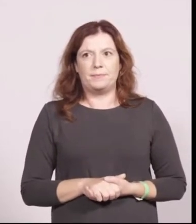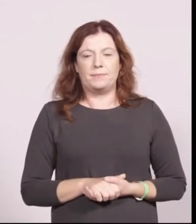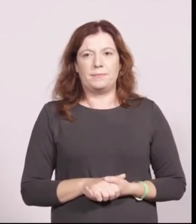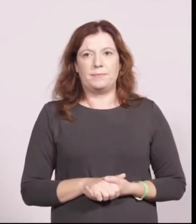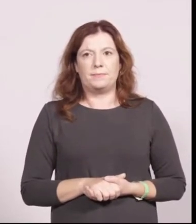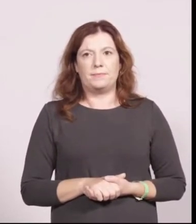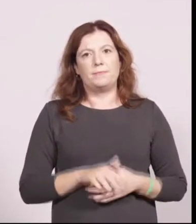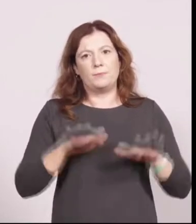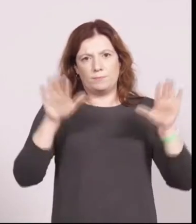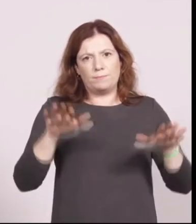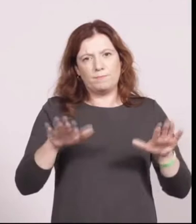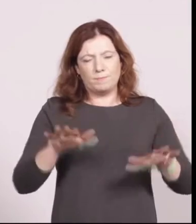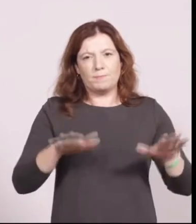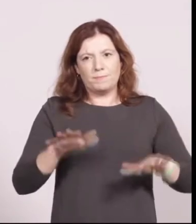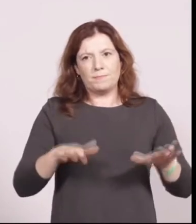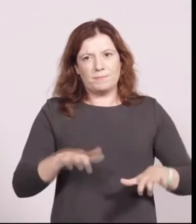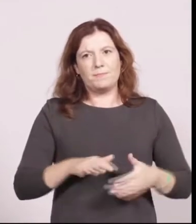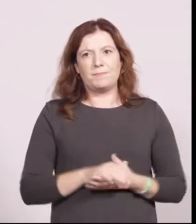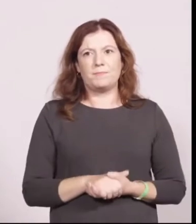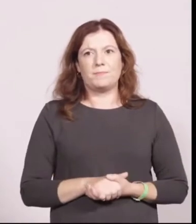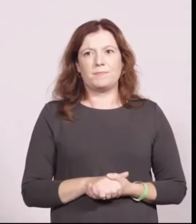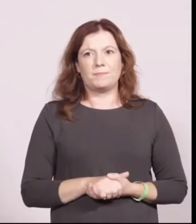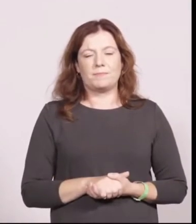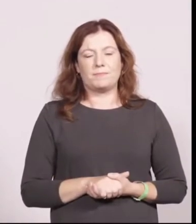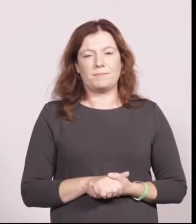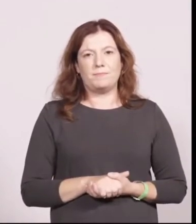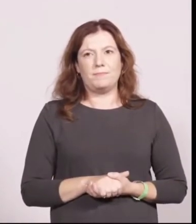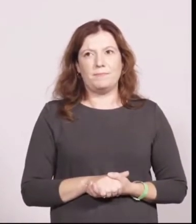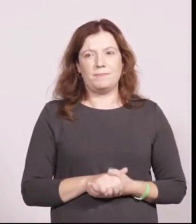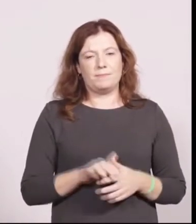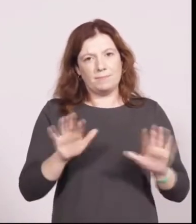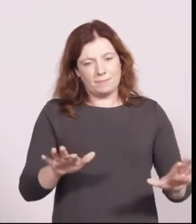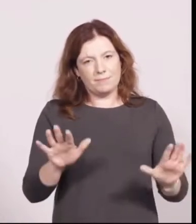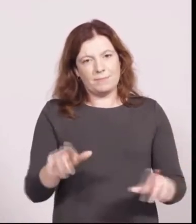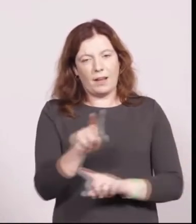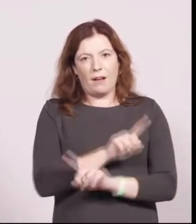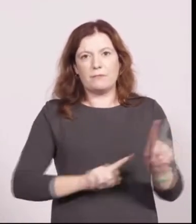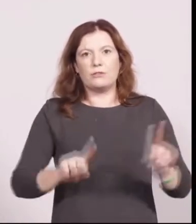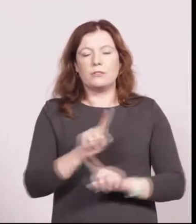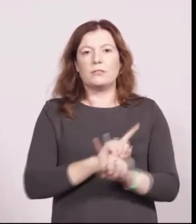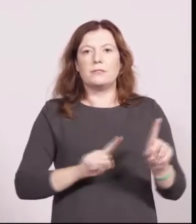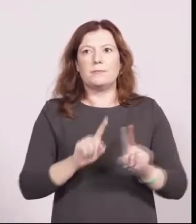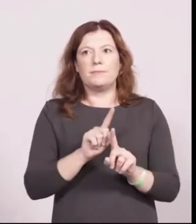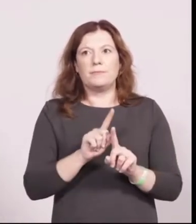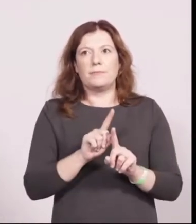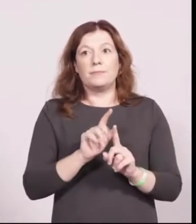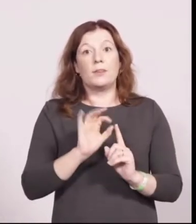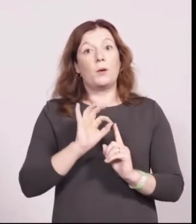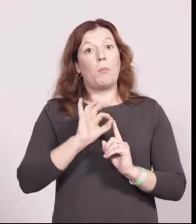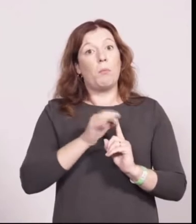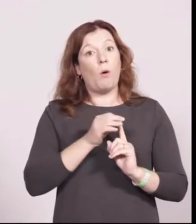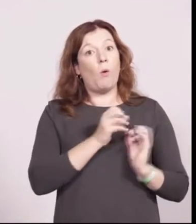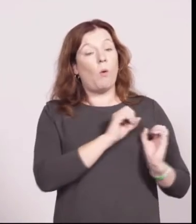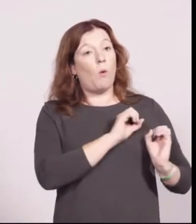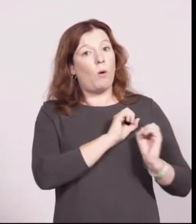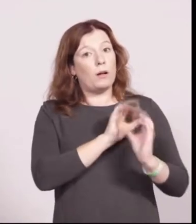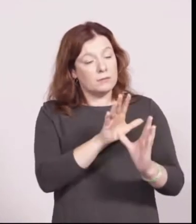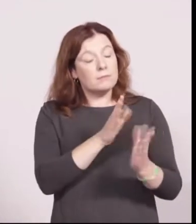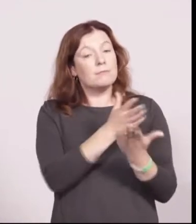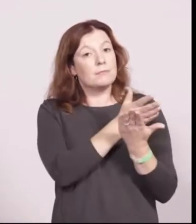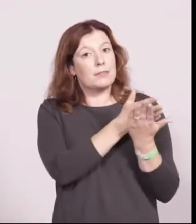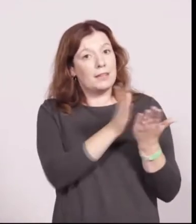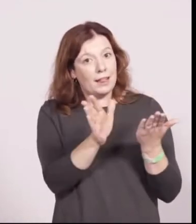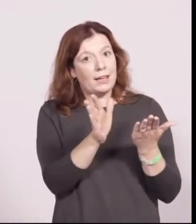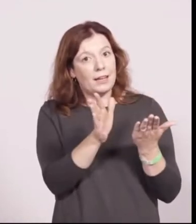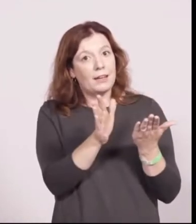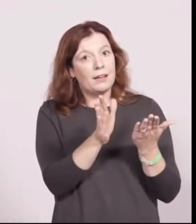come on conference conference the point has been made very succinctly